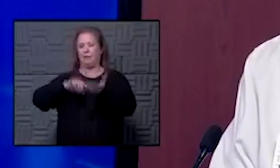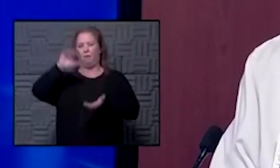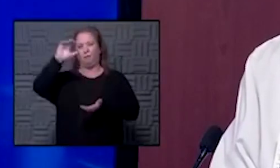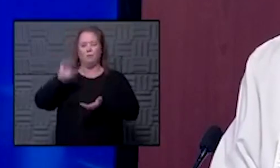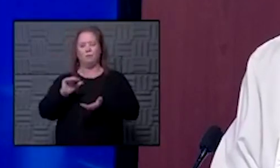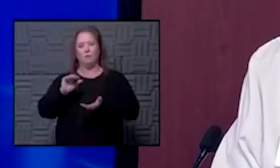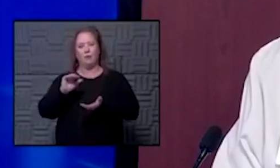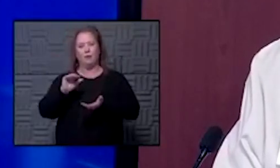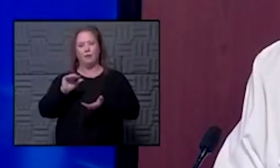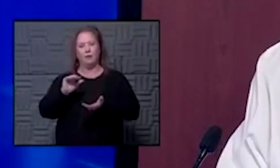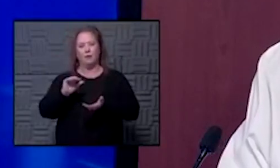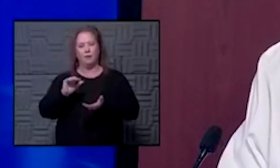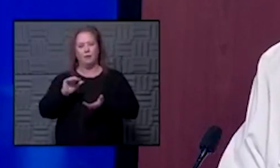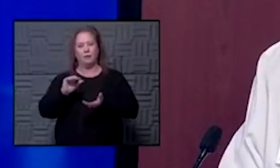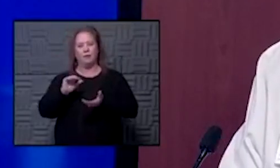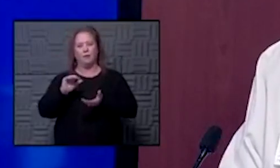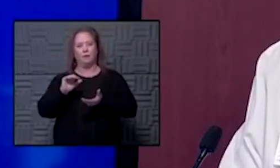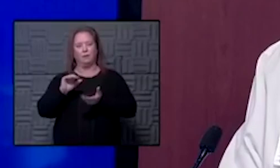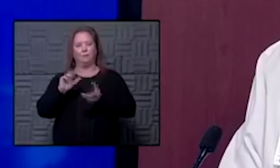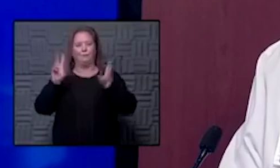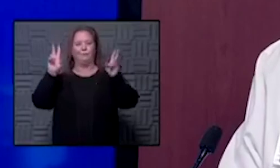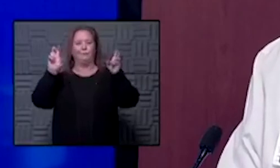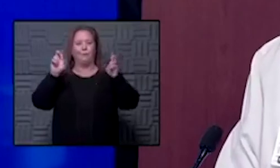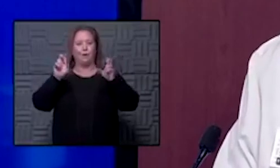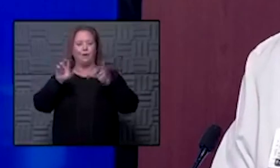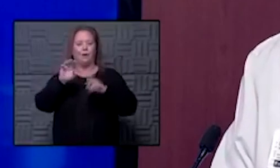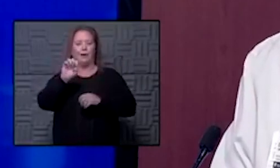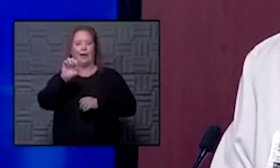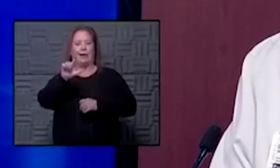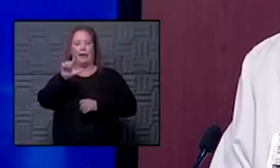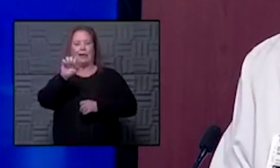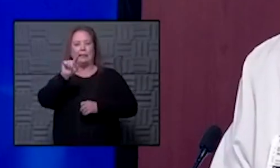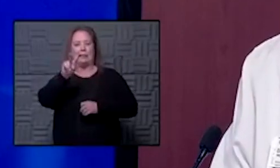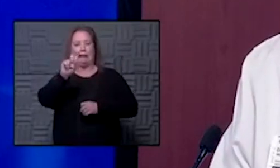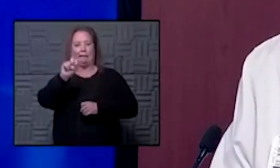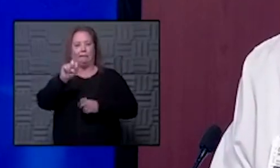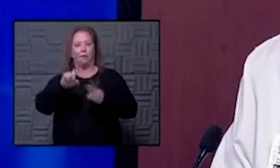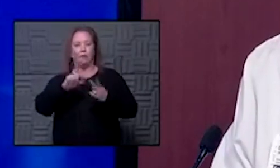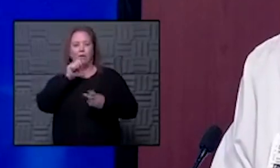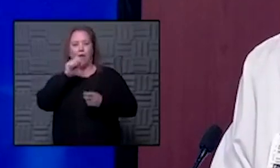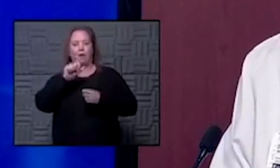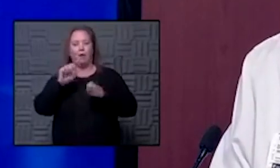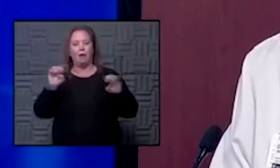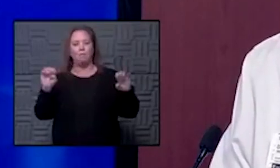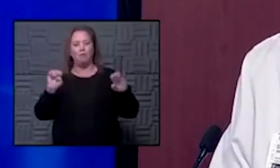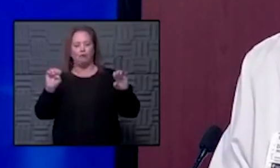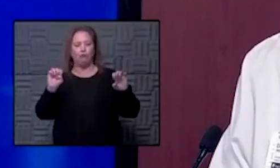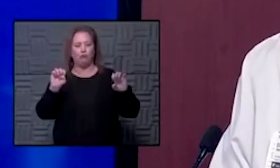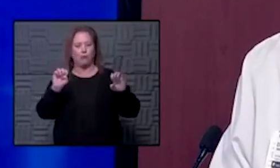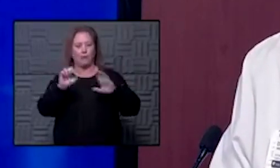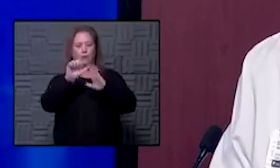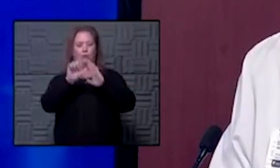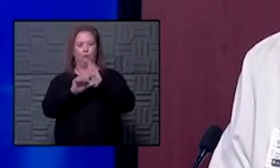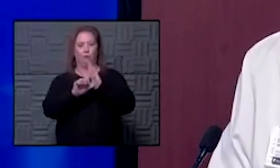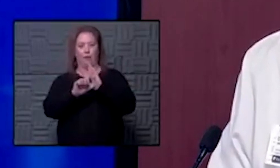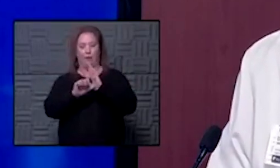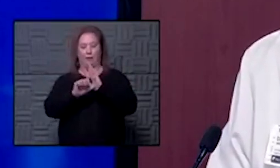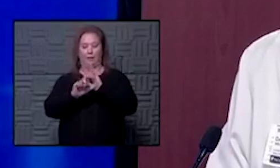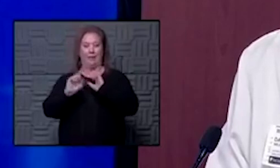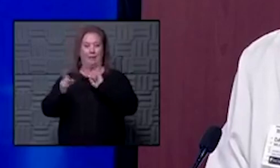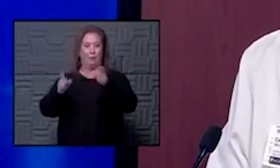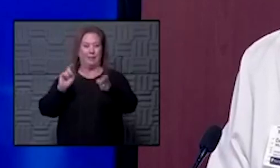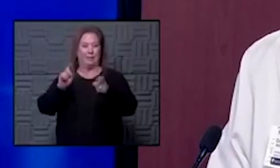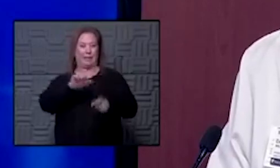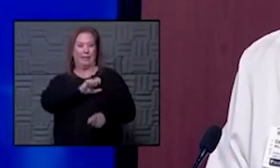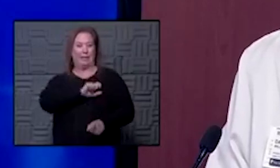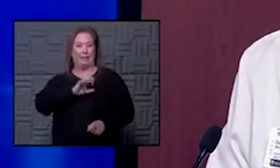elective you know quote unquote elective or non-emergency care play in reassigning staff